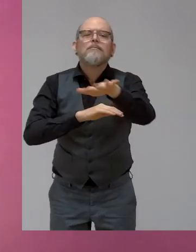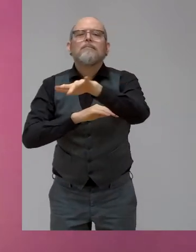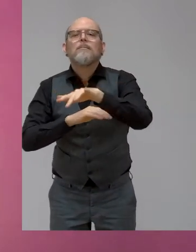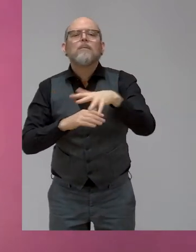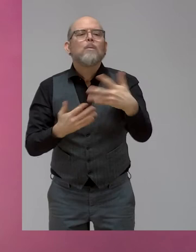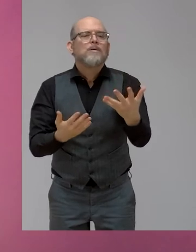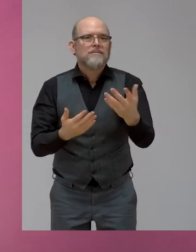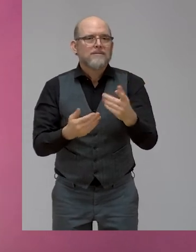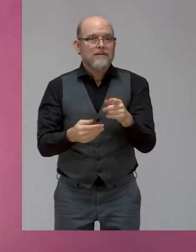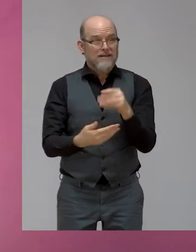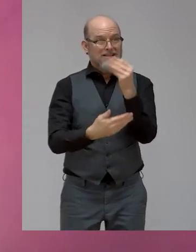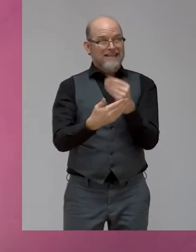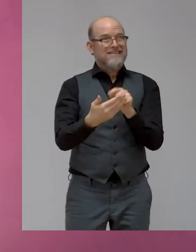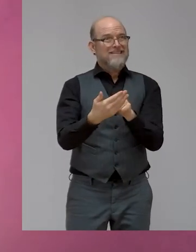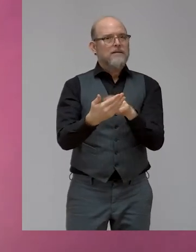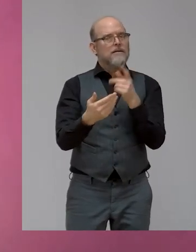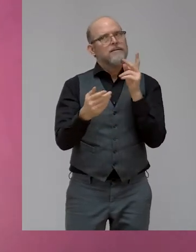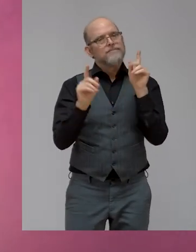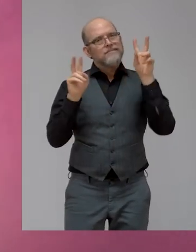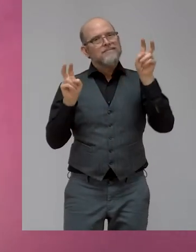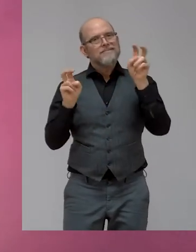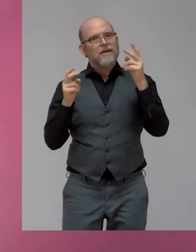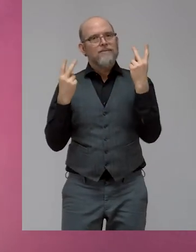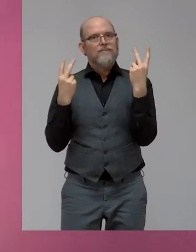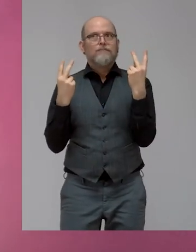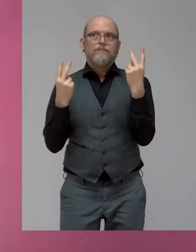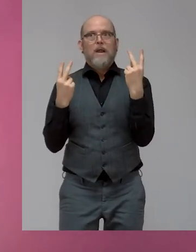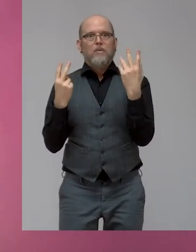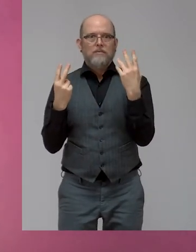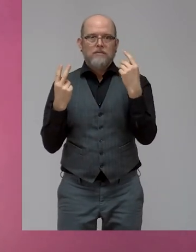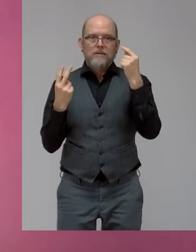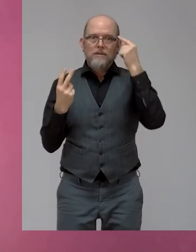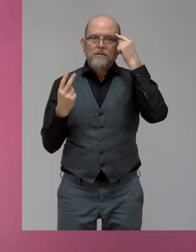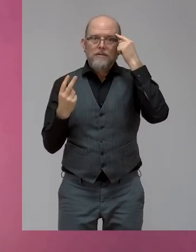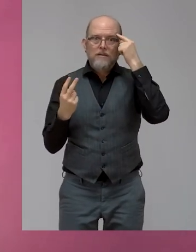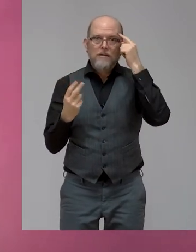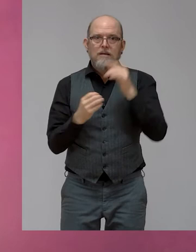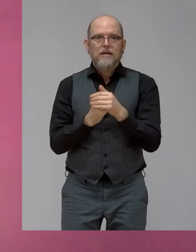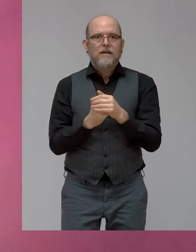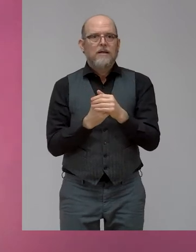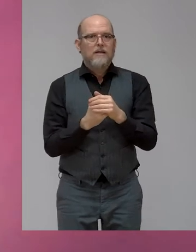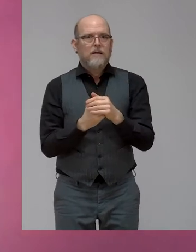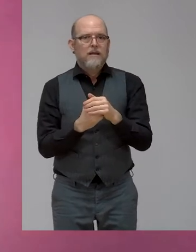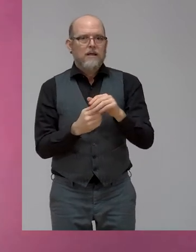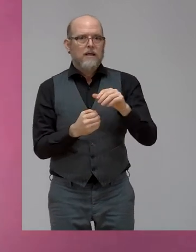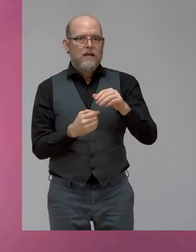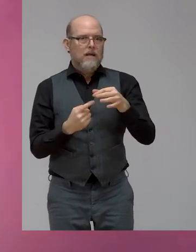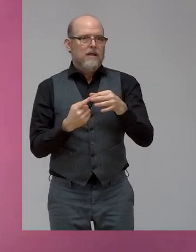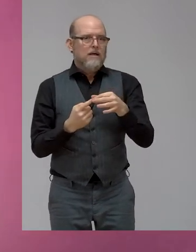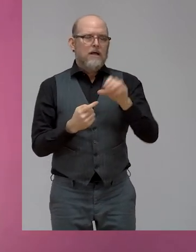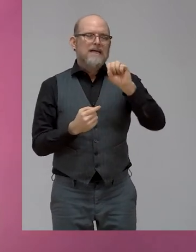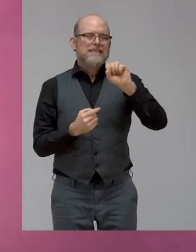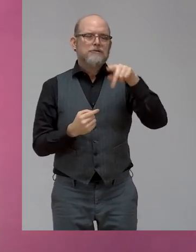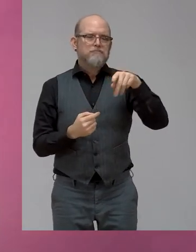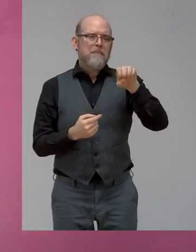lead at the Royal College of Art, is about including people of all ages, abilities, genders, and races. And even